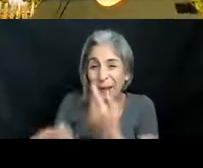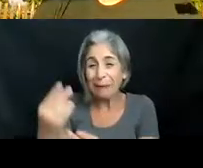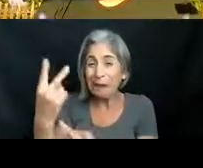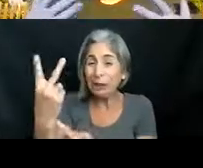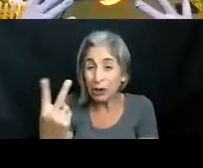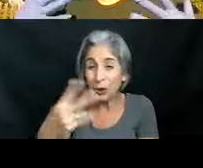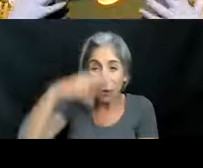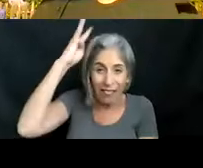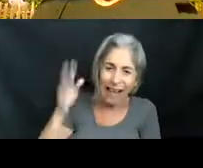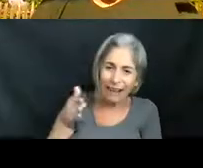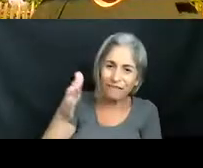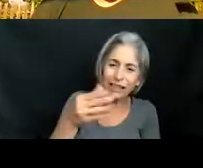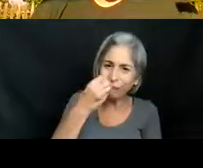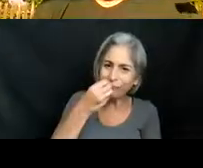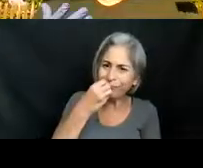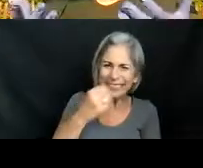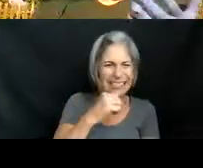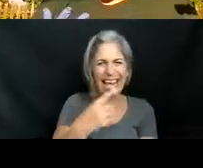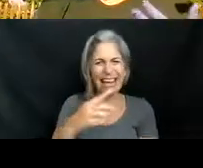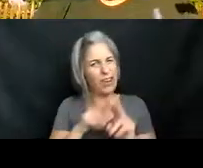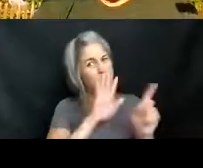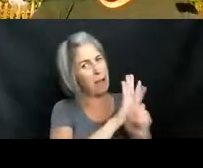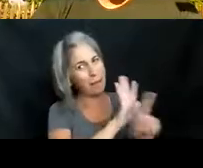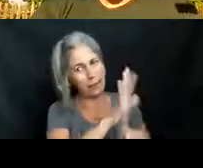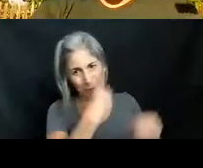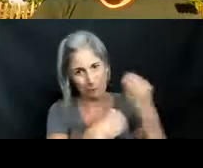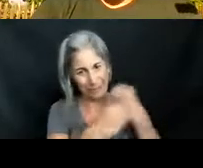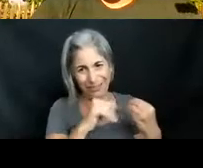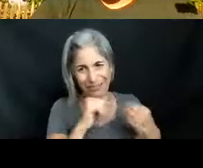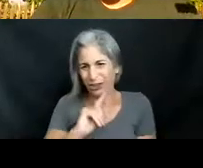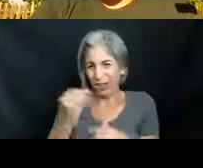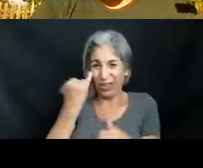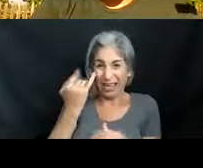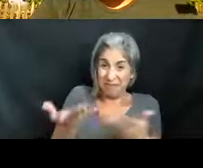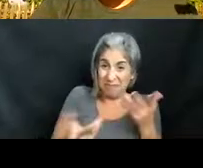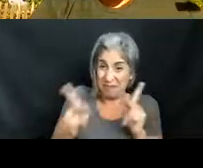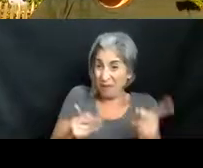because, again, they're not a very popular meal, so they're just not sure what the demand is going to be.